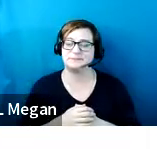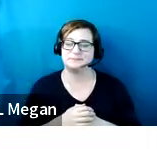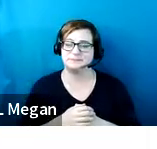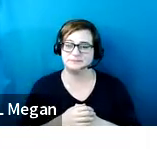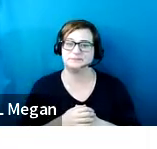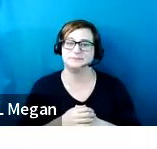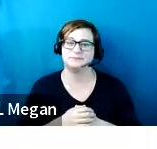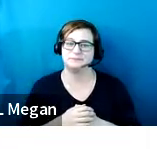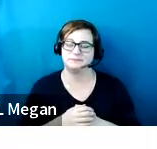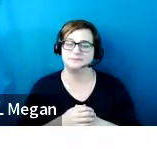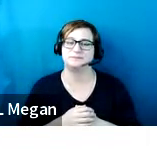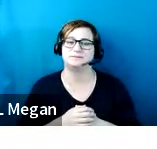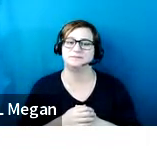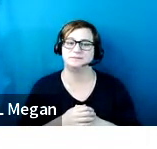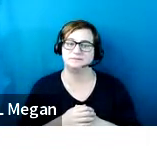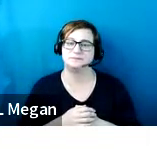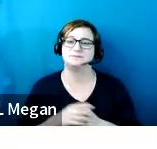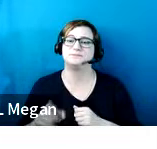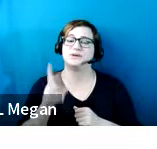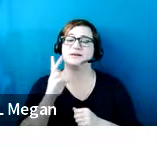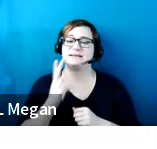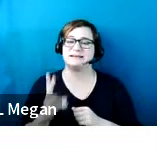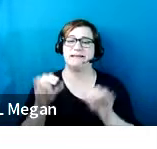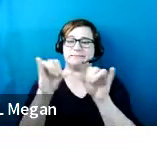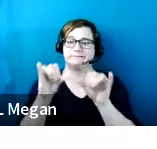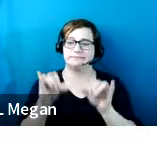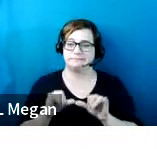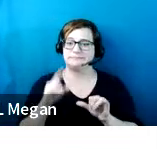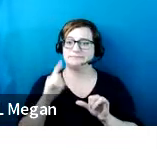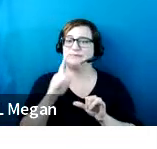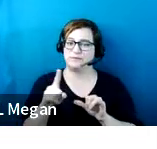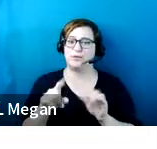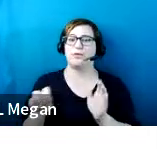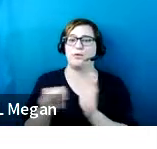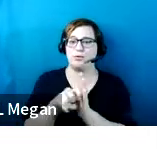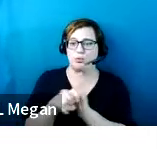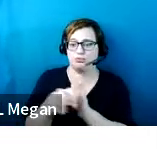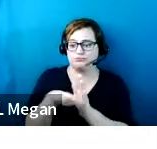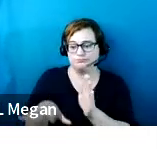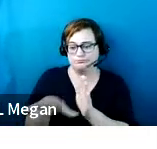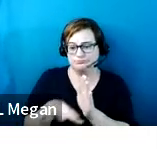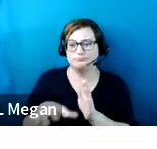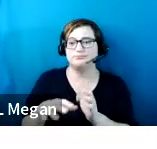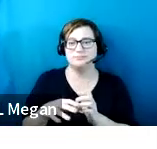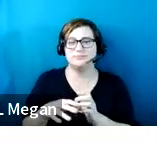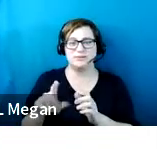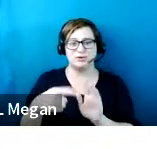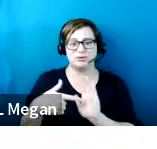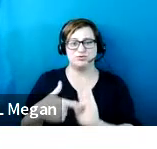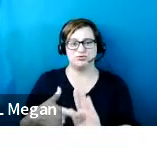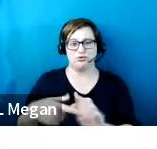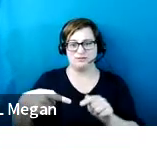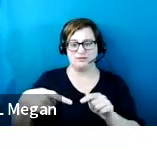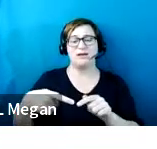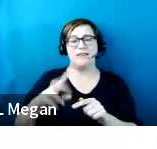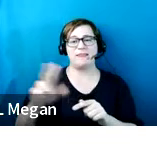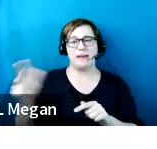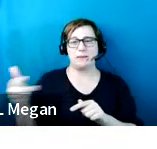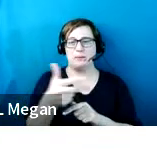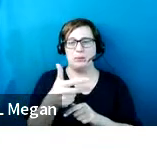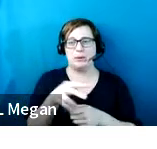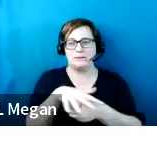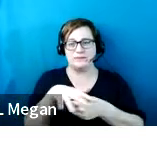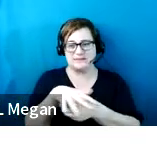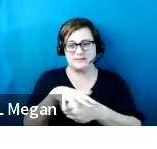dimensions of the passenger loading zone and the access aisle, which shows the full length of the pull-up space. And as I mentioned